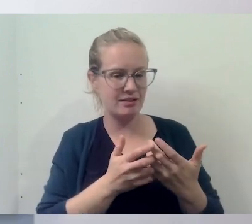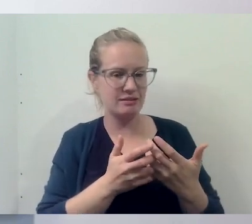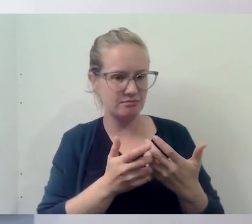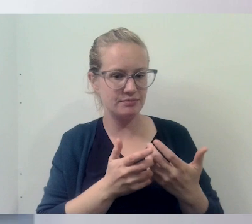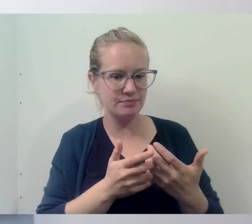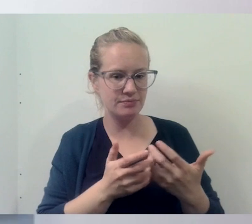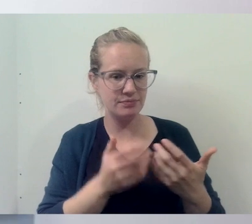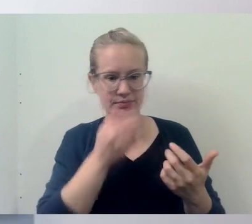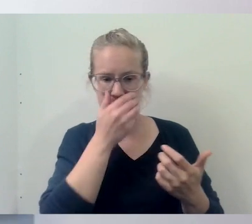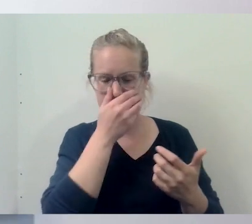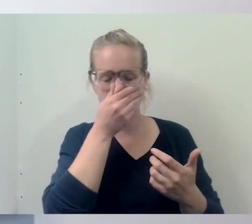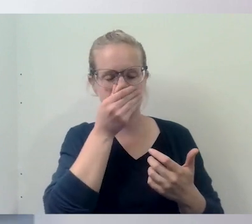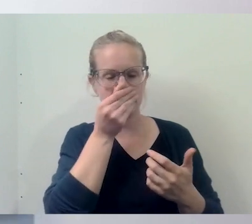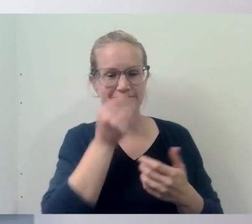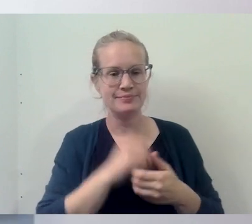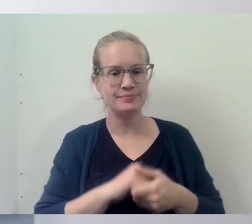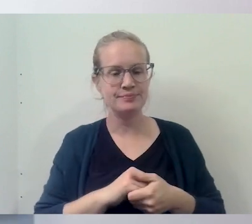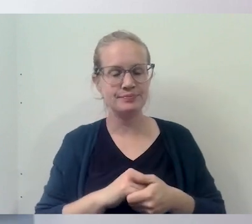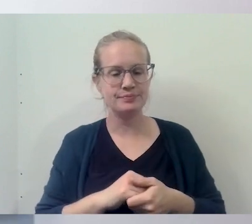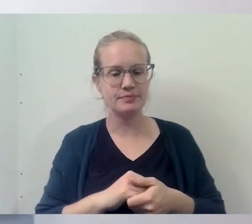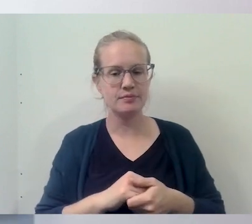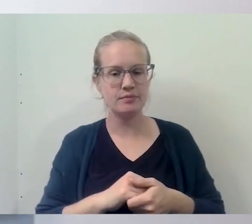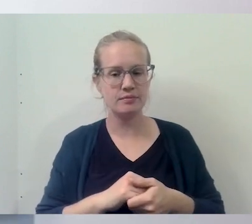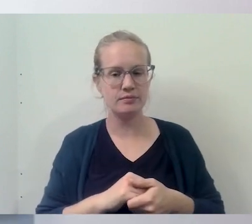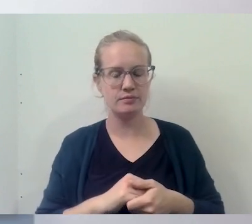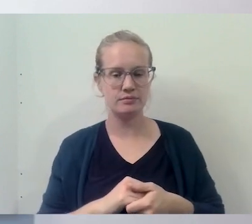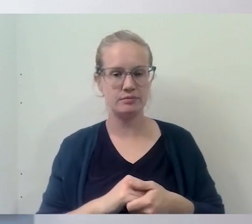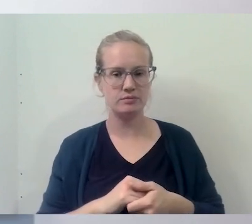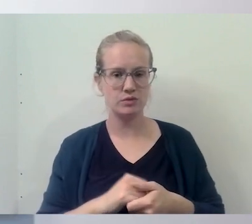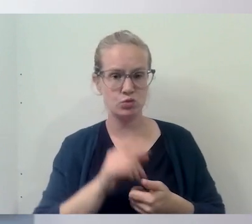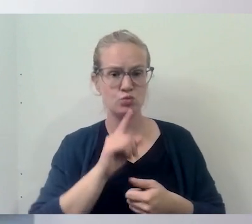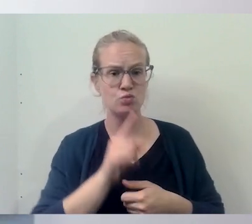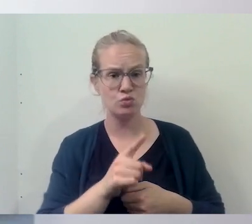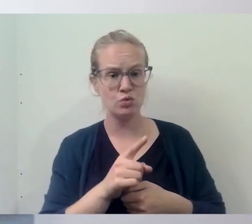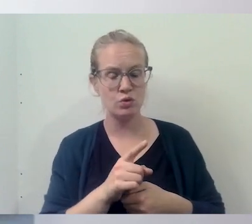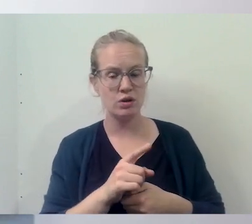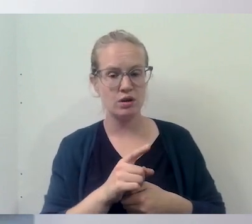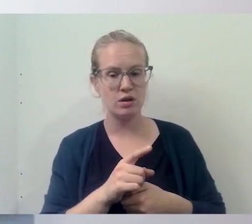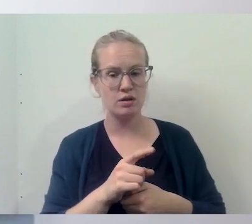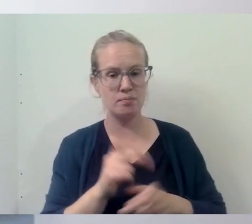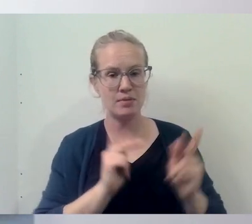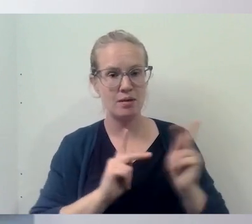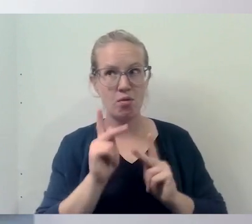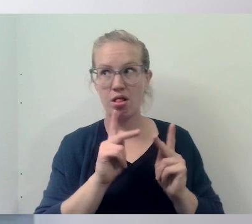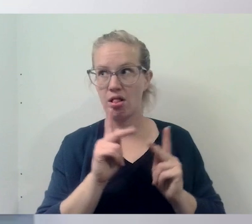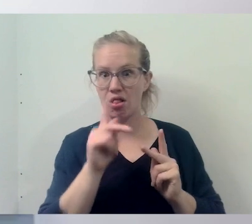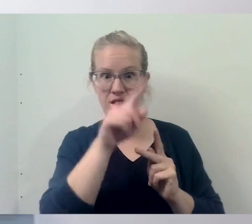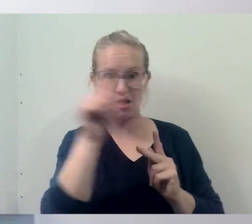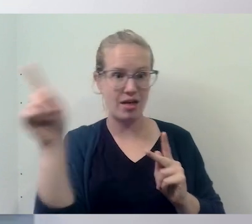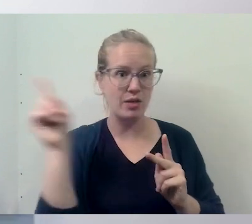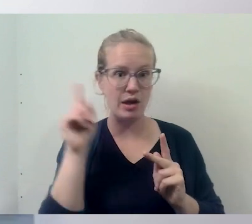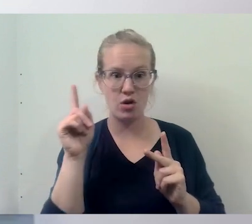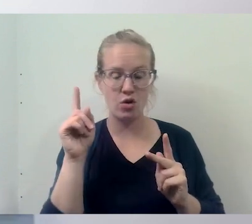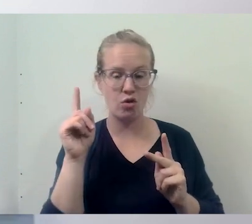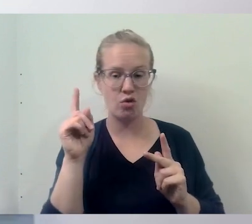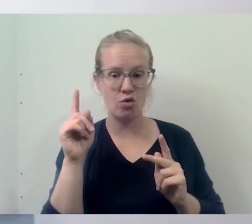Right. So, um, and it's, it's true that, uh, there are people out there who did not, you know,